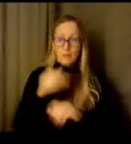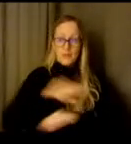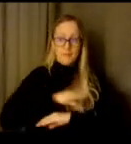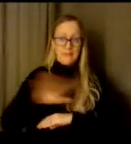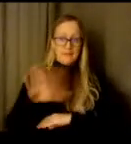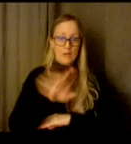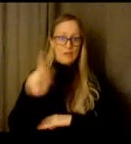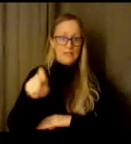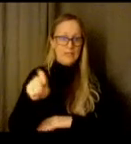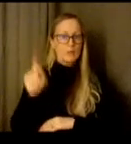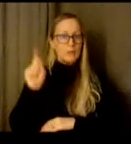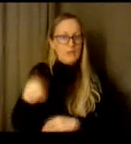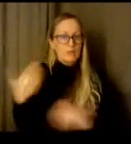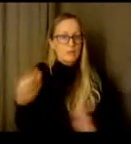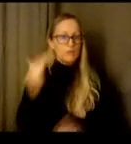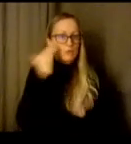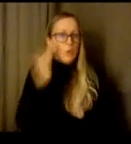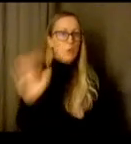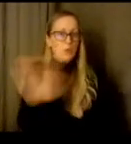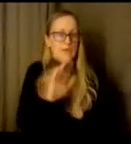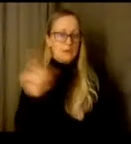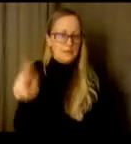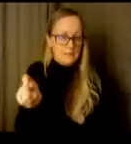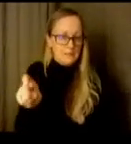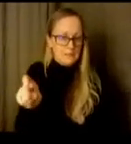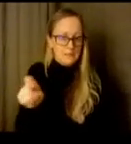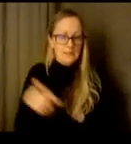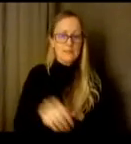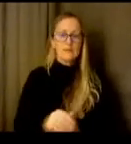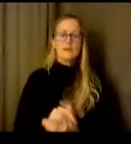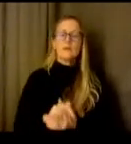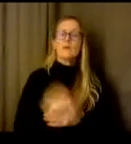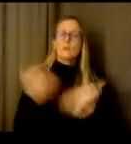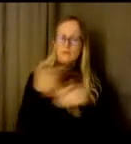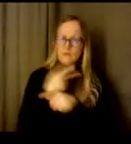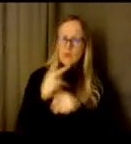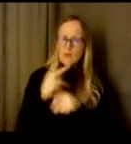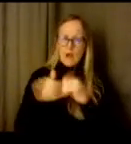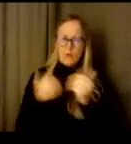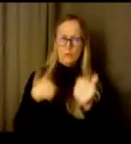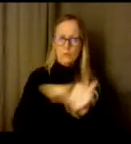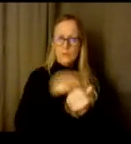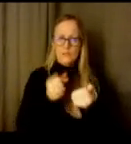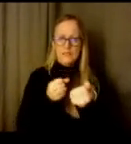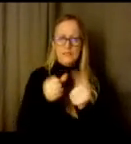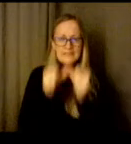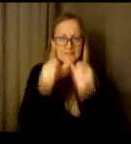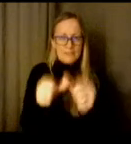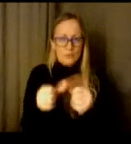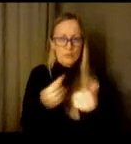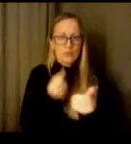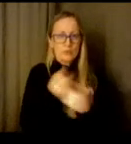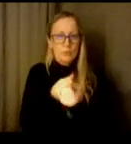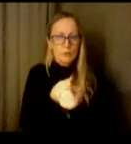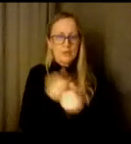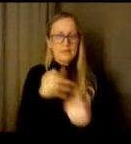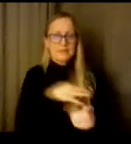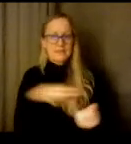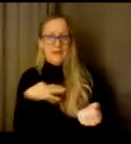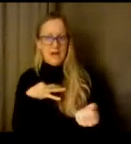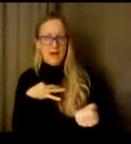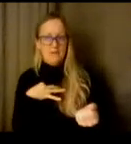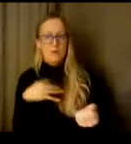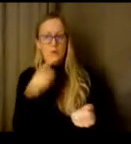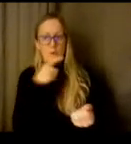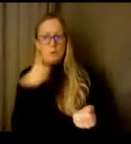workshops and group opportunities, but are continuing to look at how do we support our staff who in tune are supporting our students and families. Additionally,